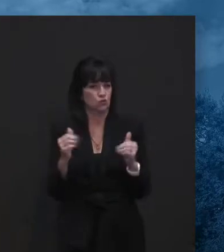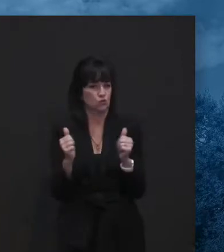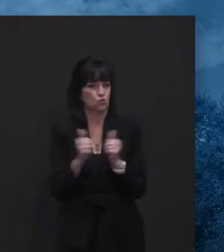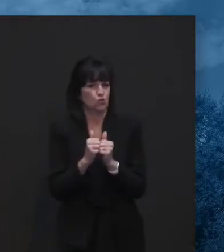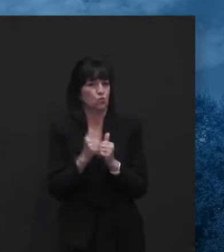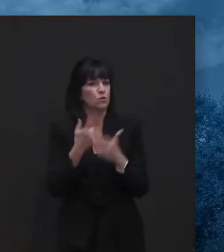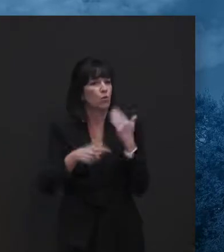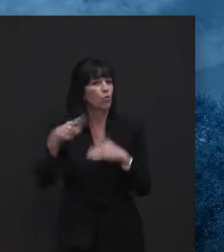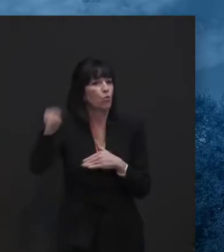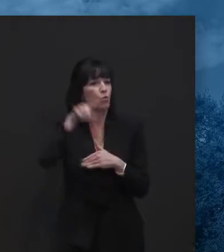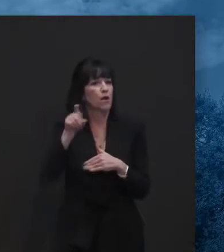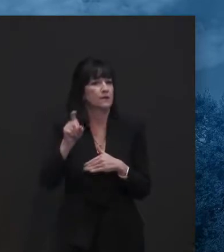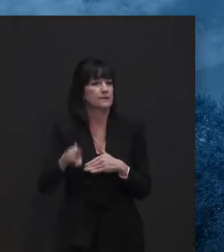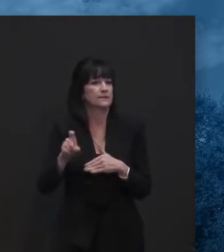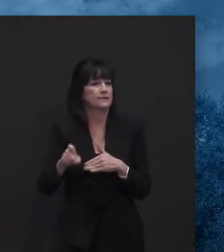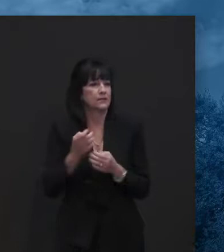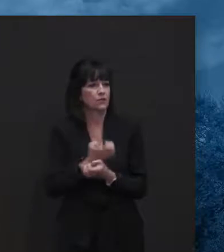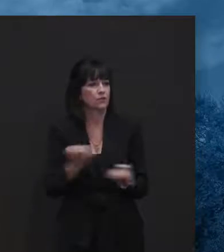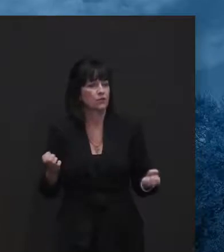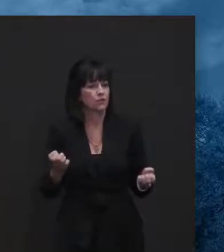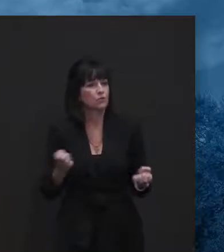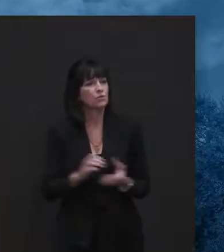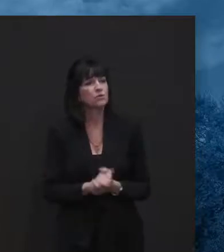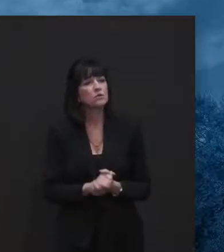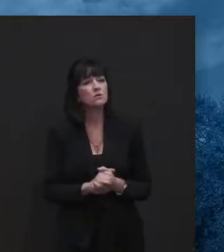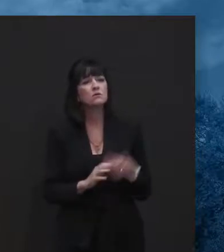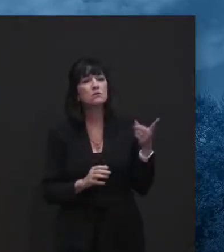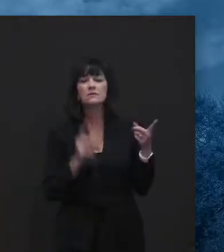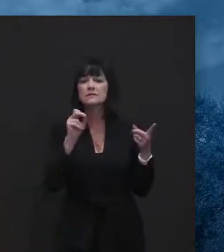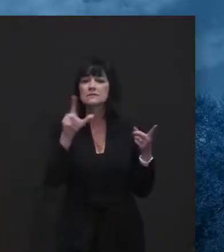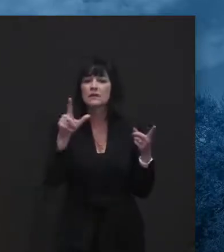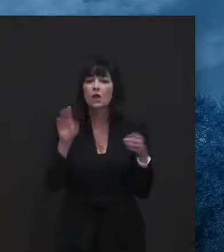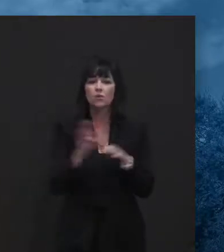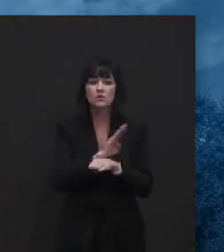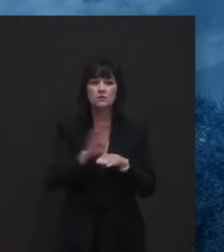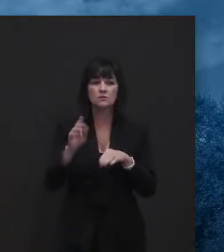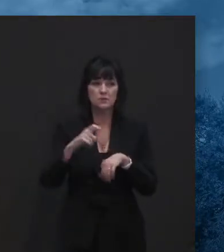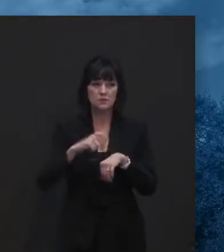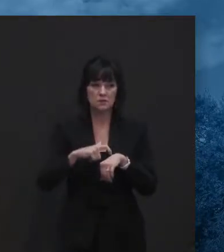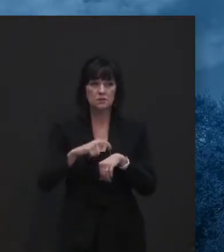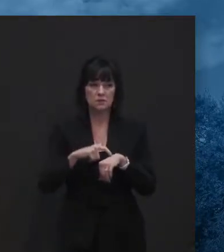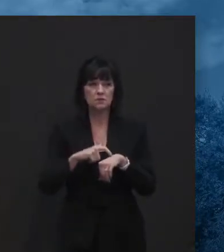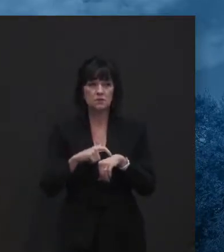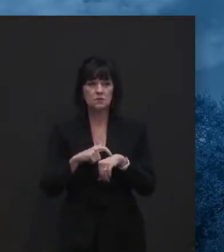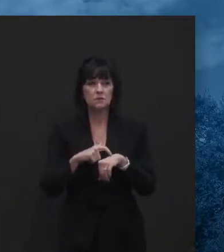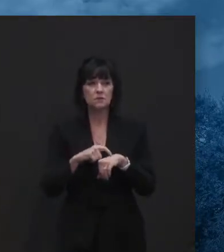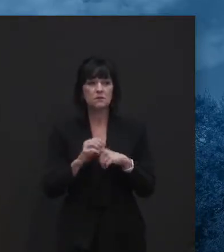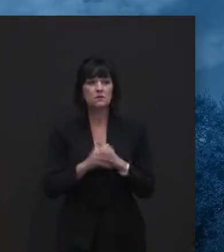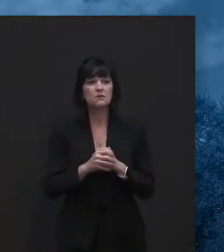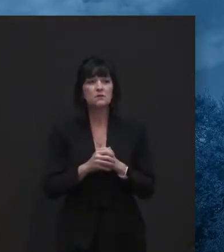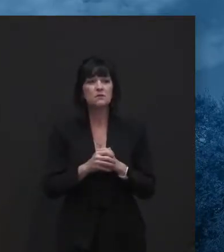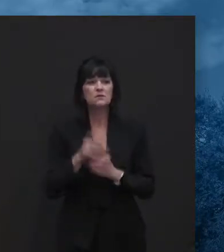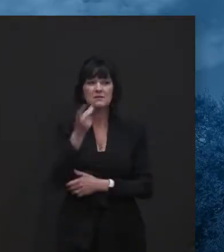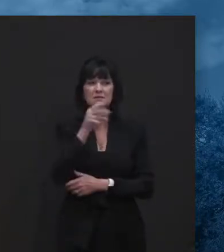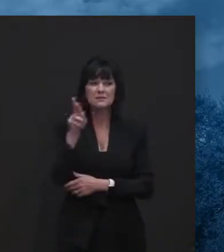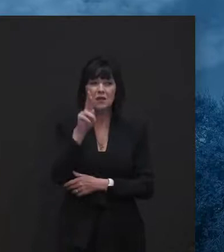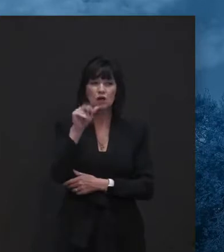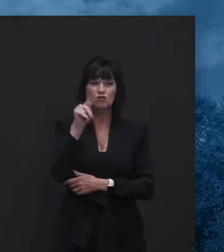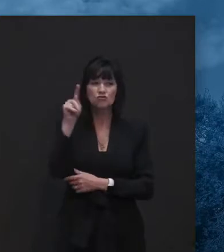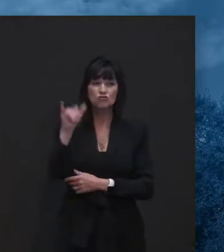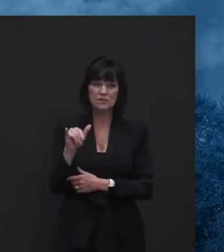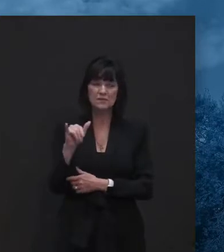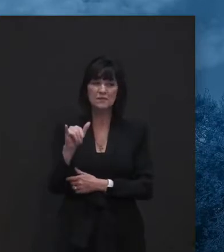Uh, Jake Owen, Cellar Business Times, uh, probably both for Governor Carney and Dr. Rattay. Uh, Dr. Rattay, you've, uh,